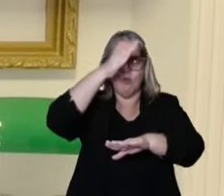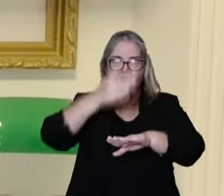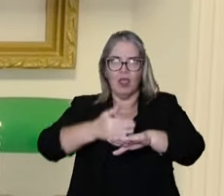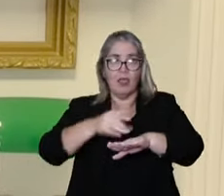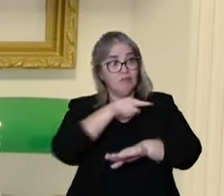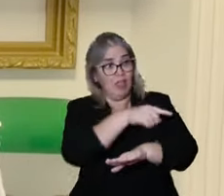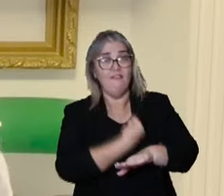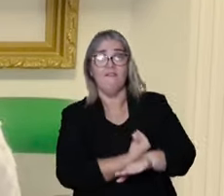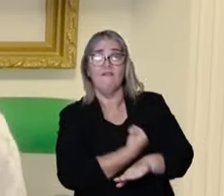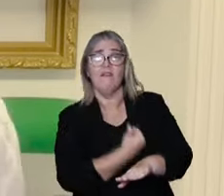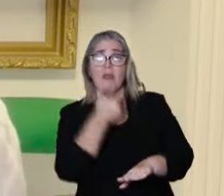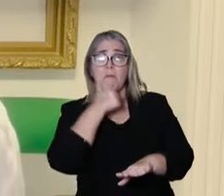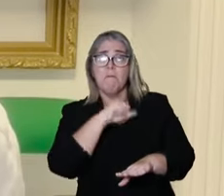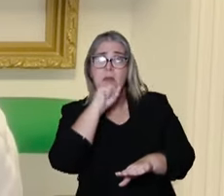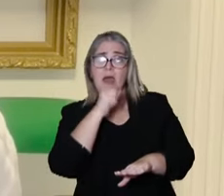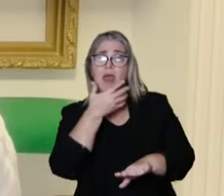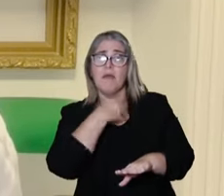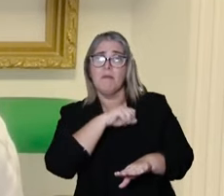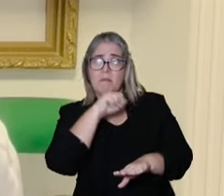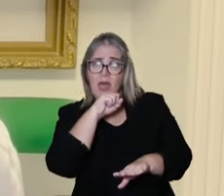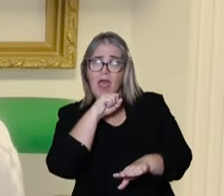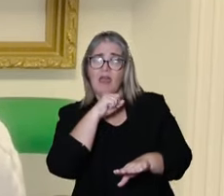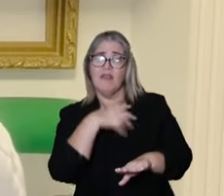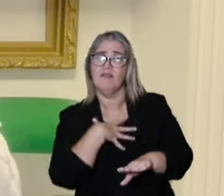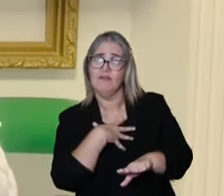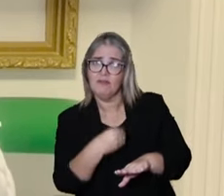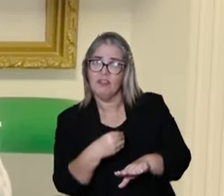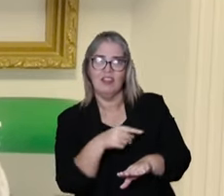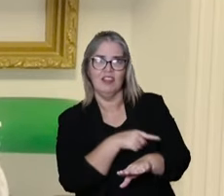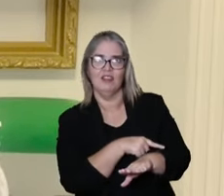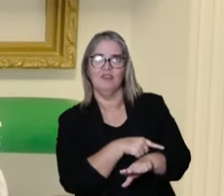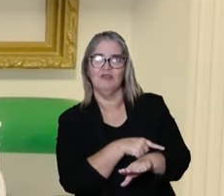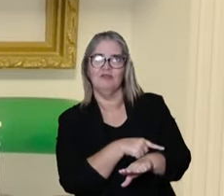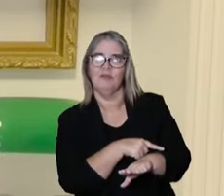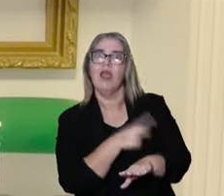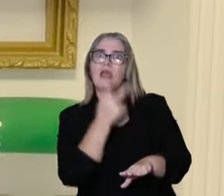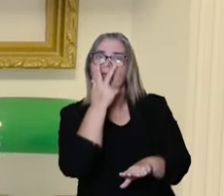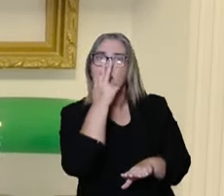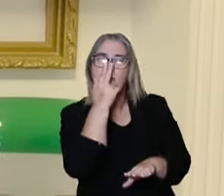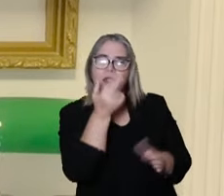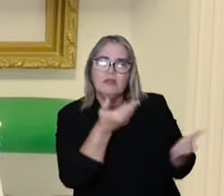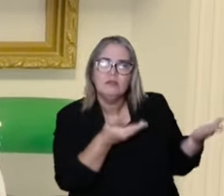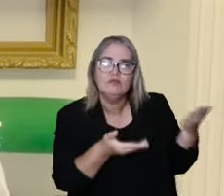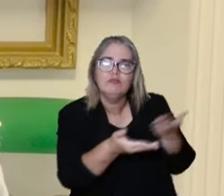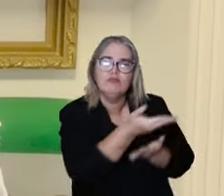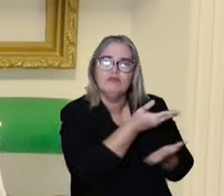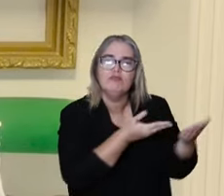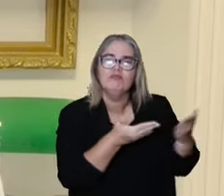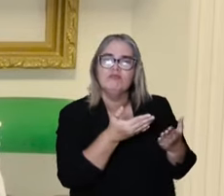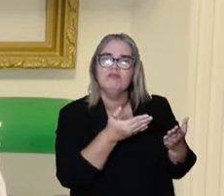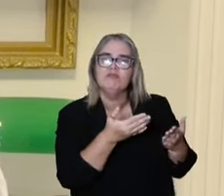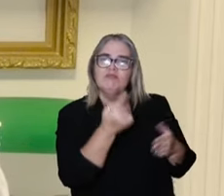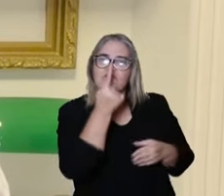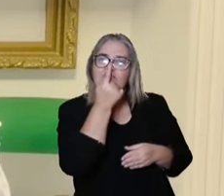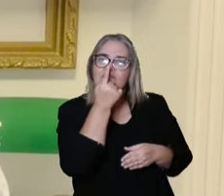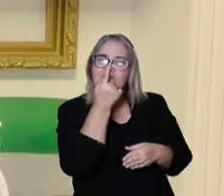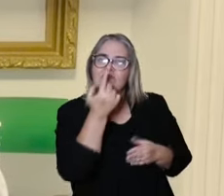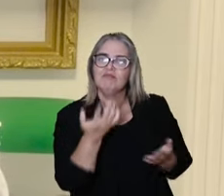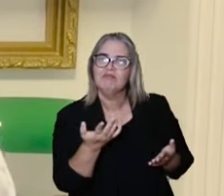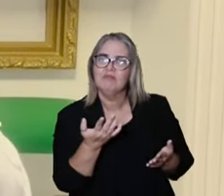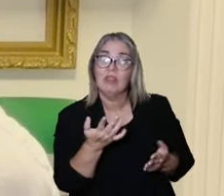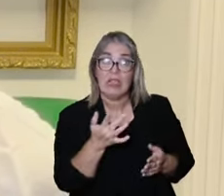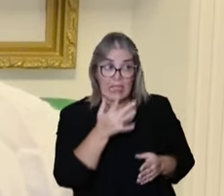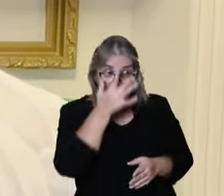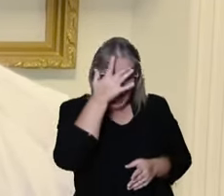couples. You have the mother, the father, the children. You have a family of mountains that exchange affection, make